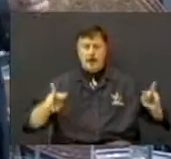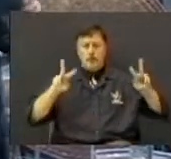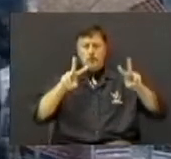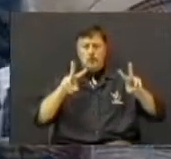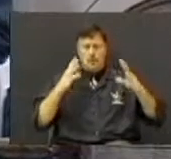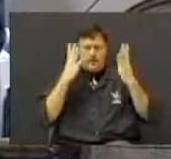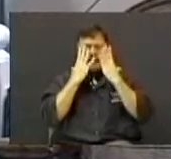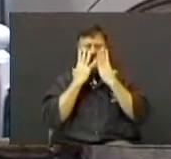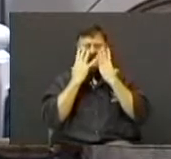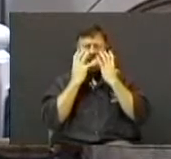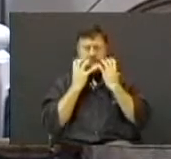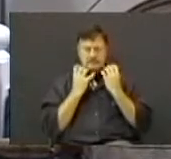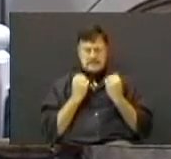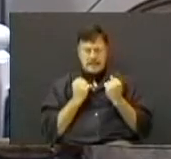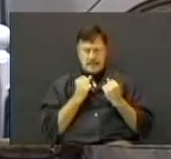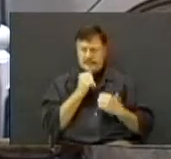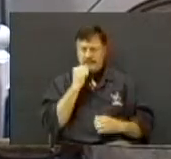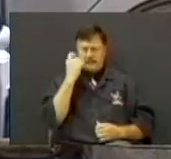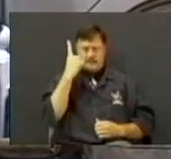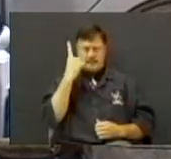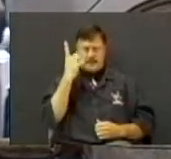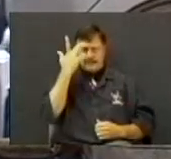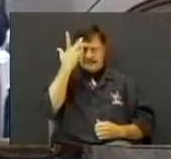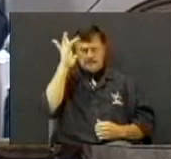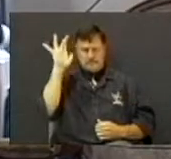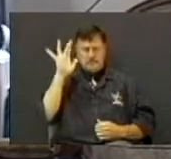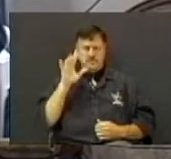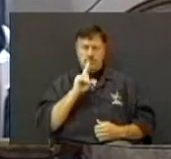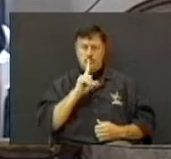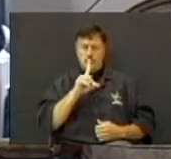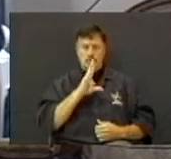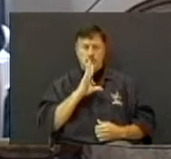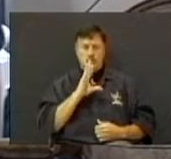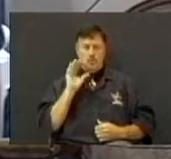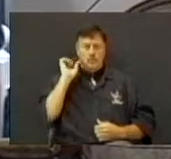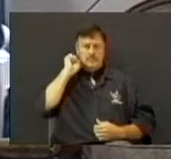it's sad that I didn't realize how smart she really was.